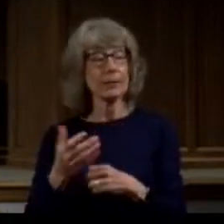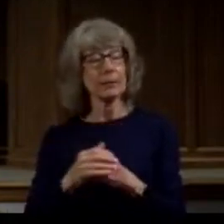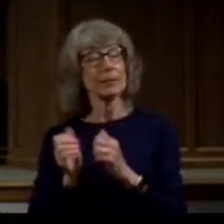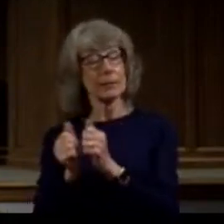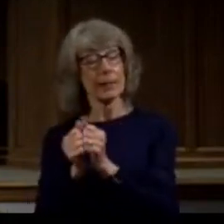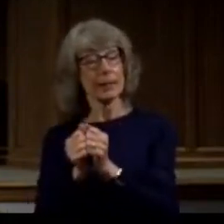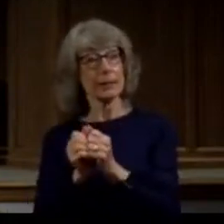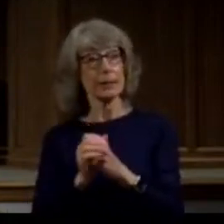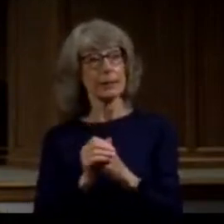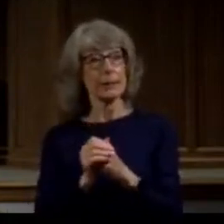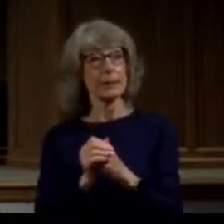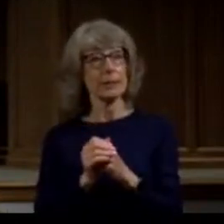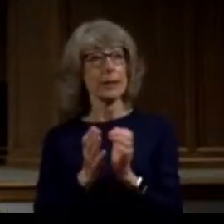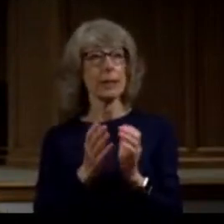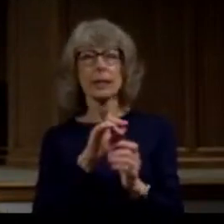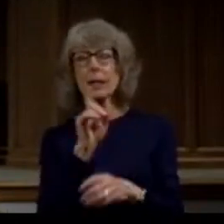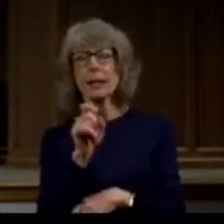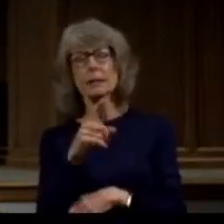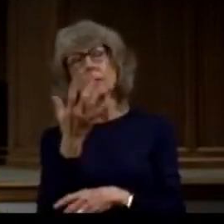why?